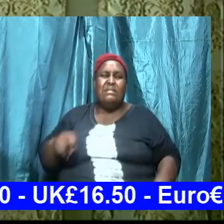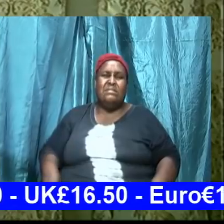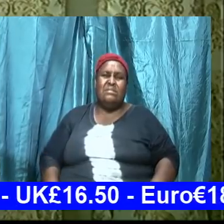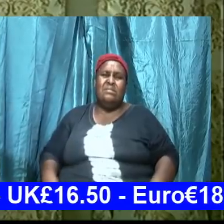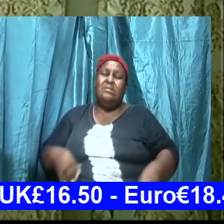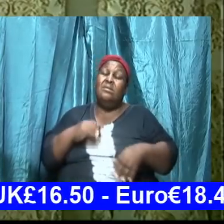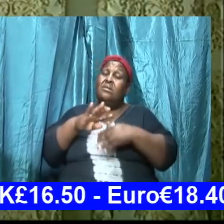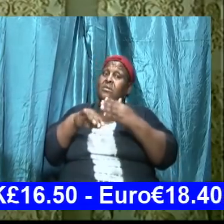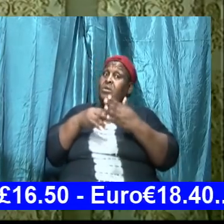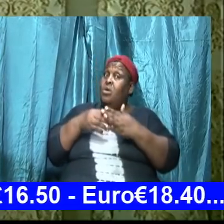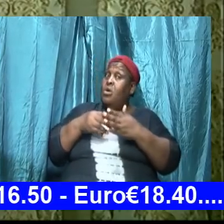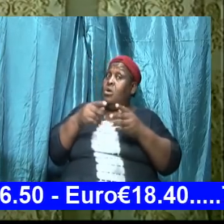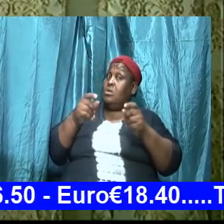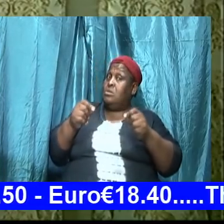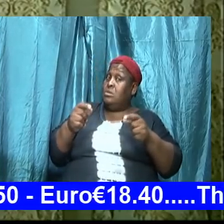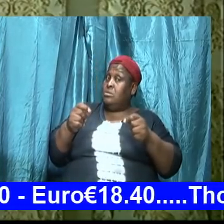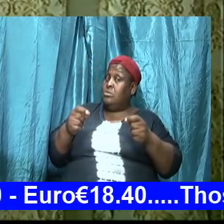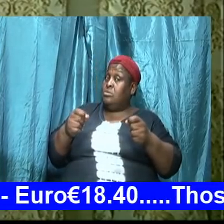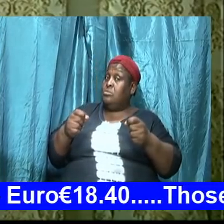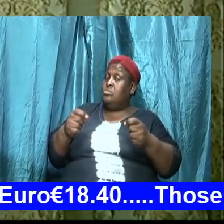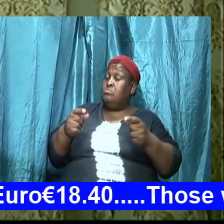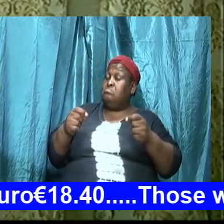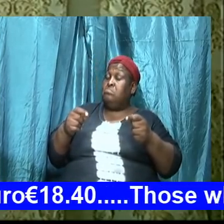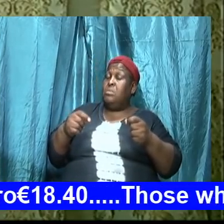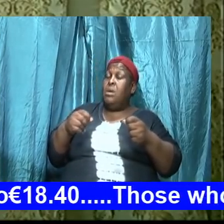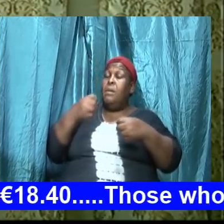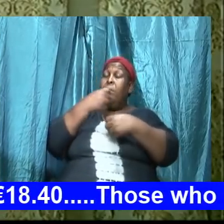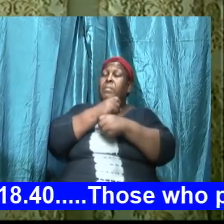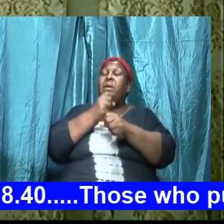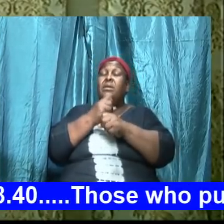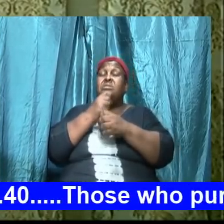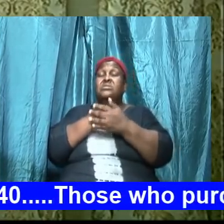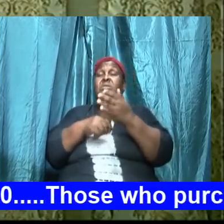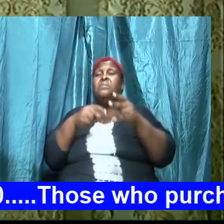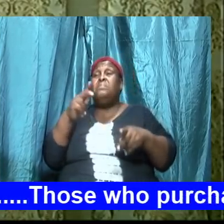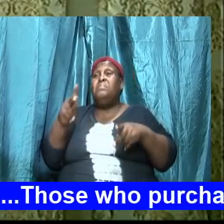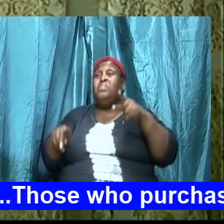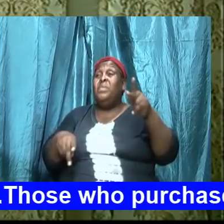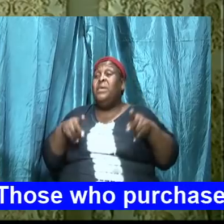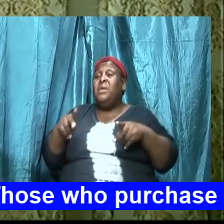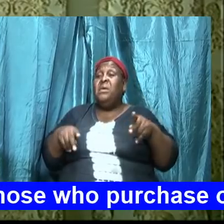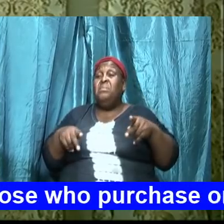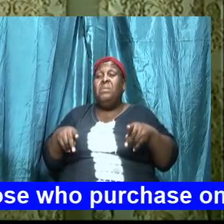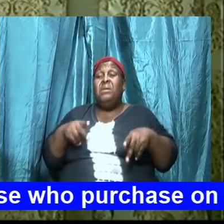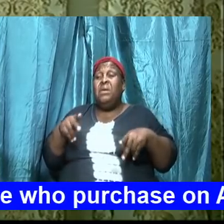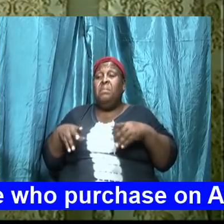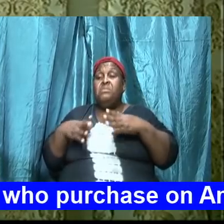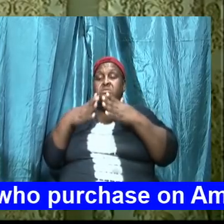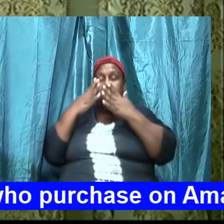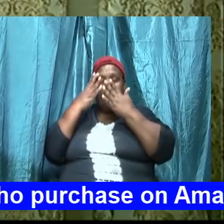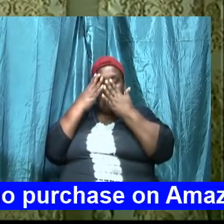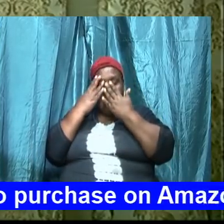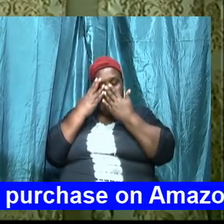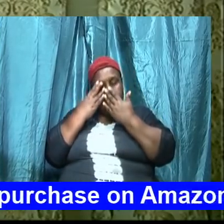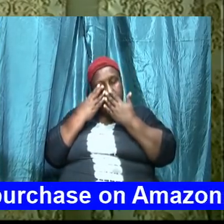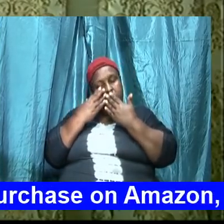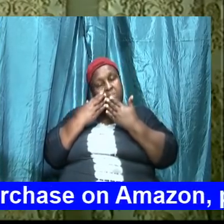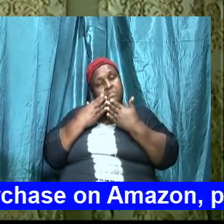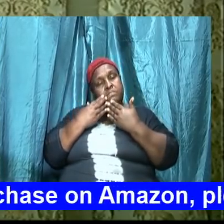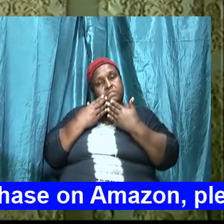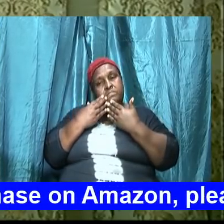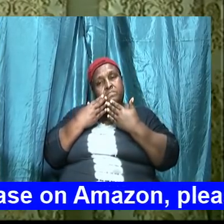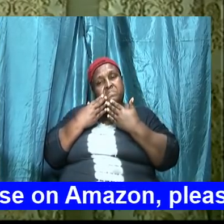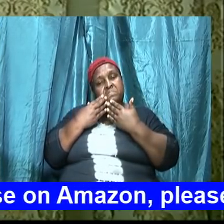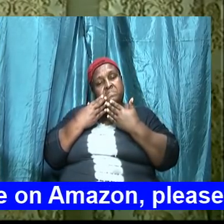do to make some people tremble and he did not utter a word well he did not lift a sword